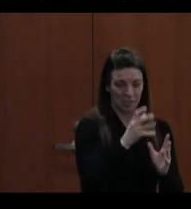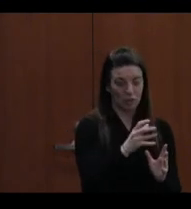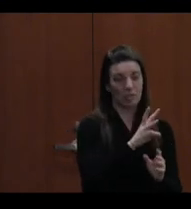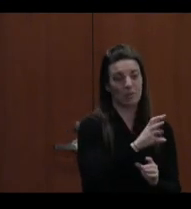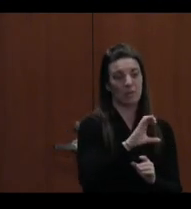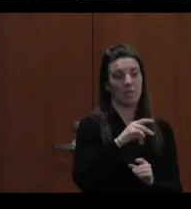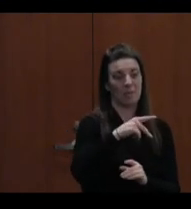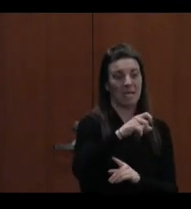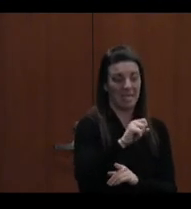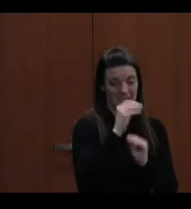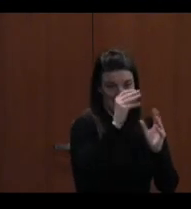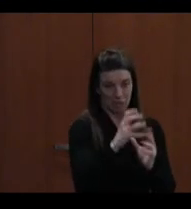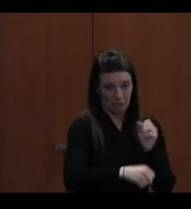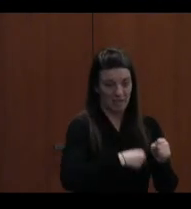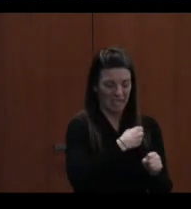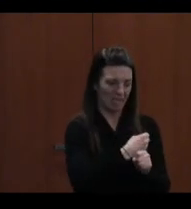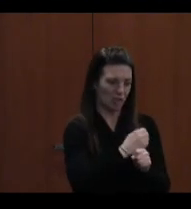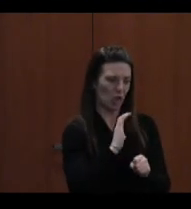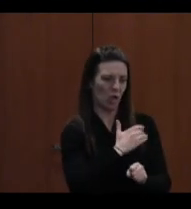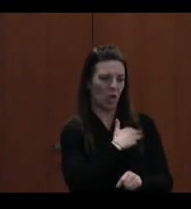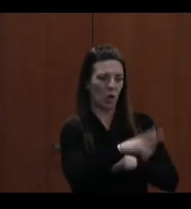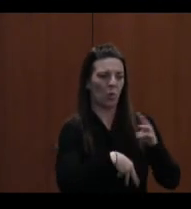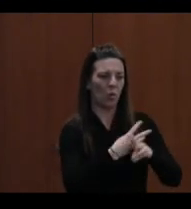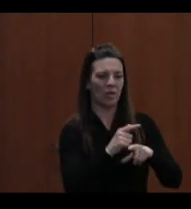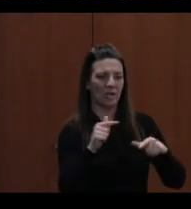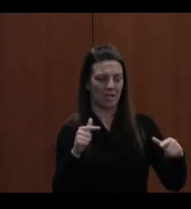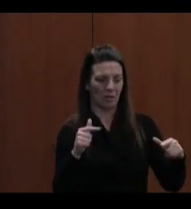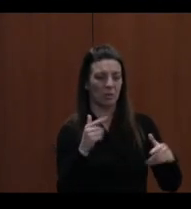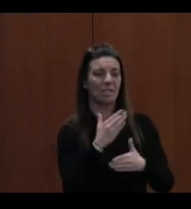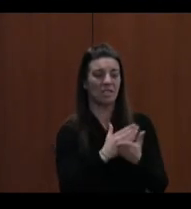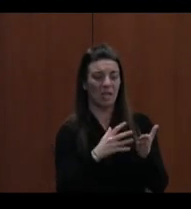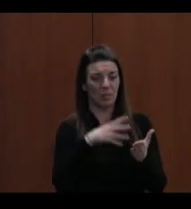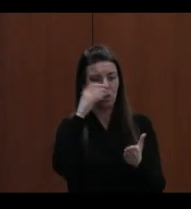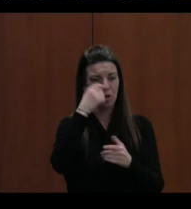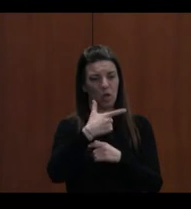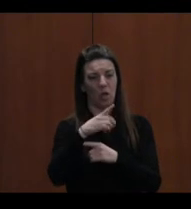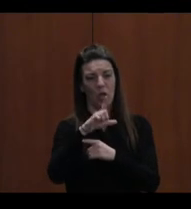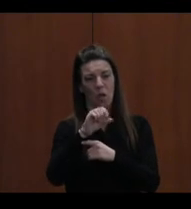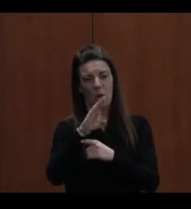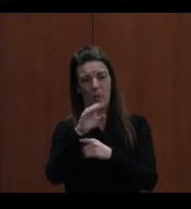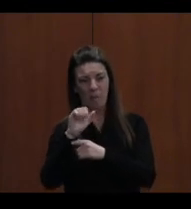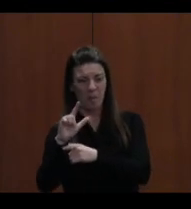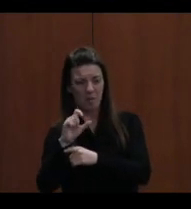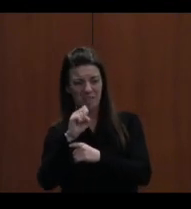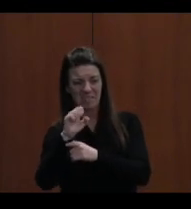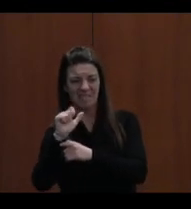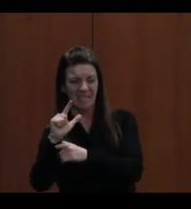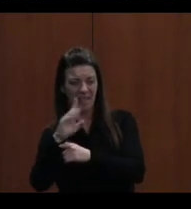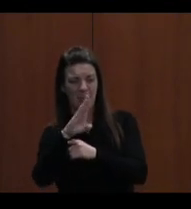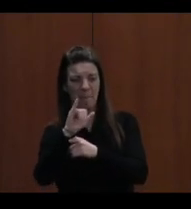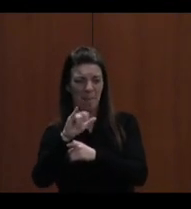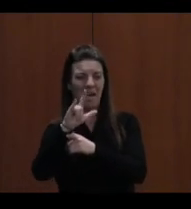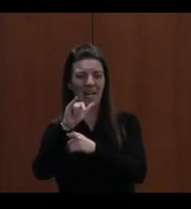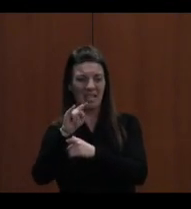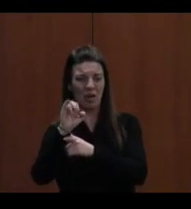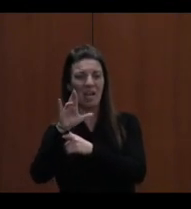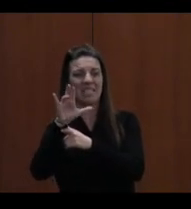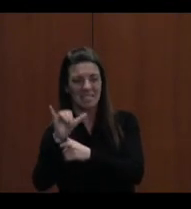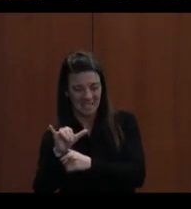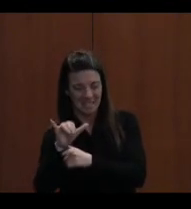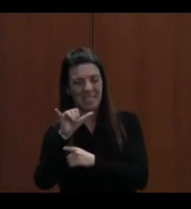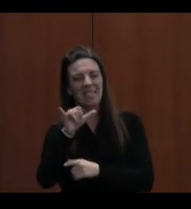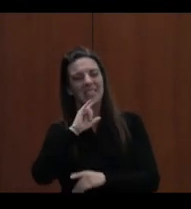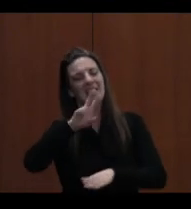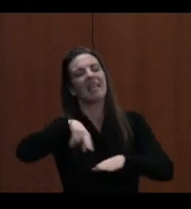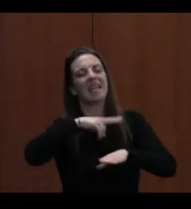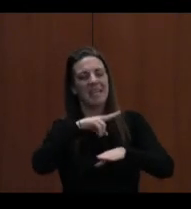one-third of our world language teachers have earned the Global Seal of Biliteracy, which is an international credential that is a